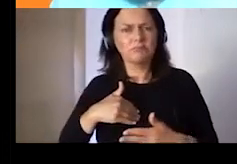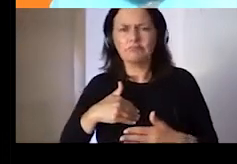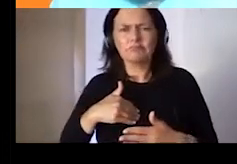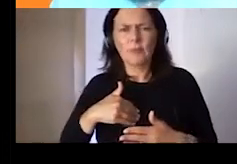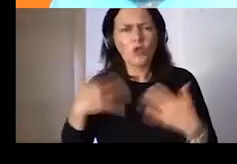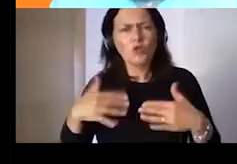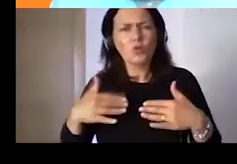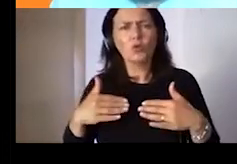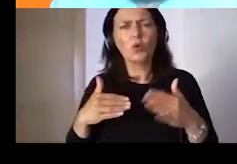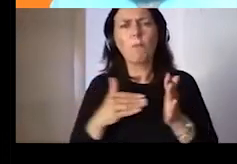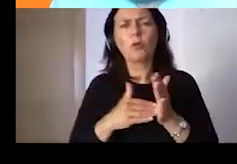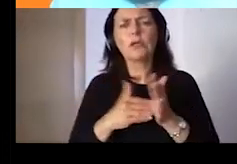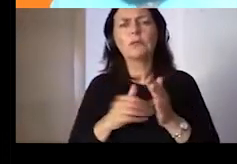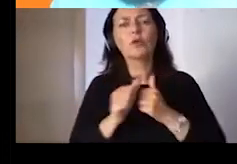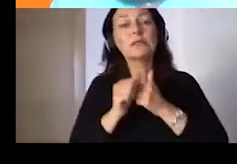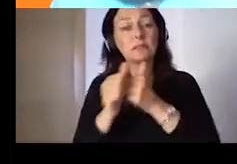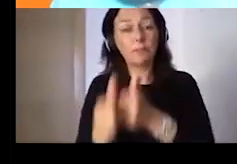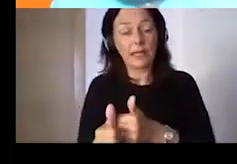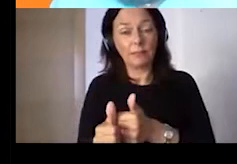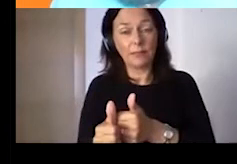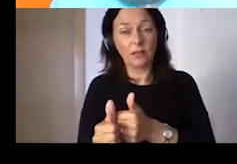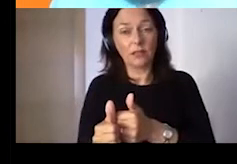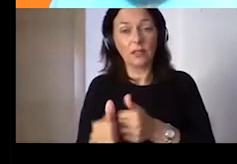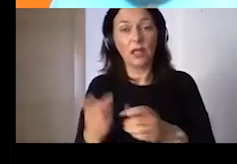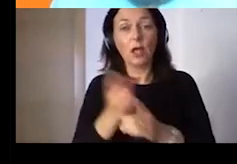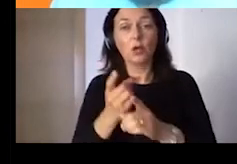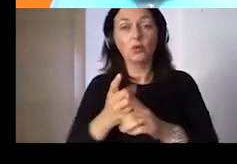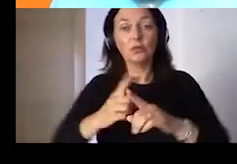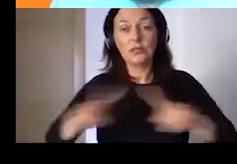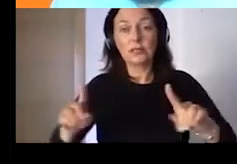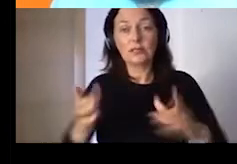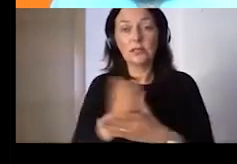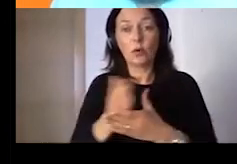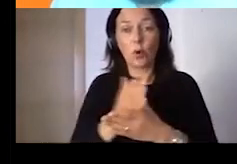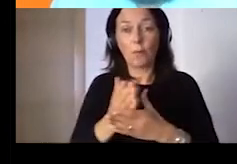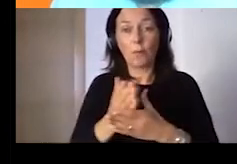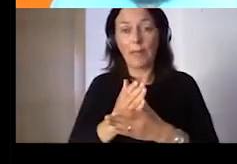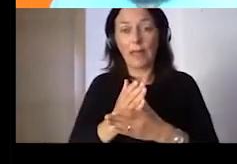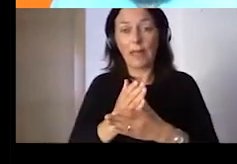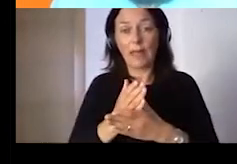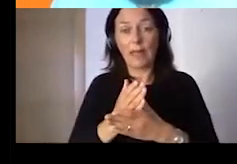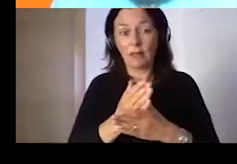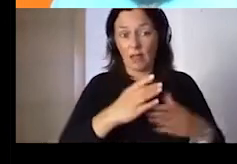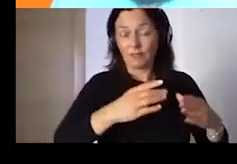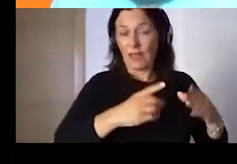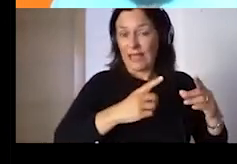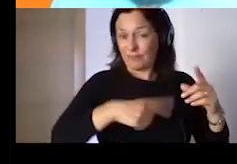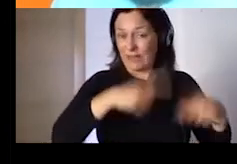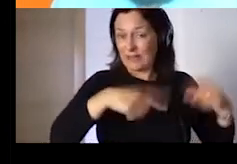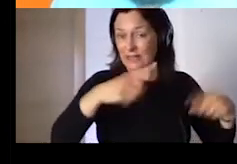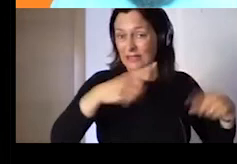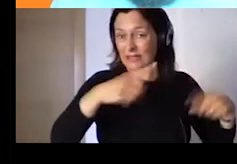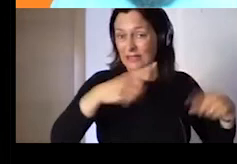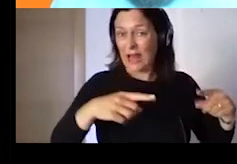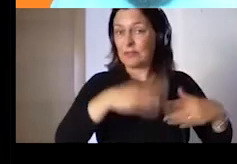digital skills of European citizens and the need, not only of the market,